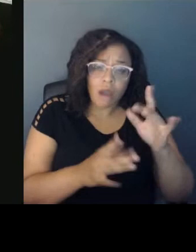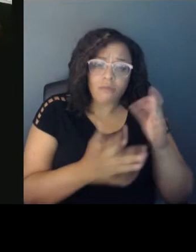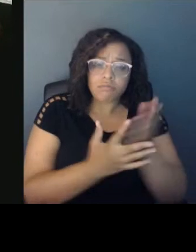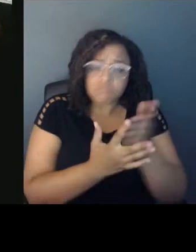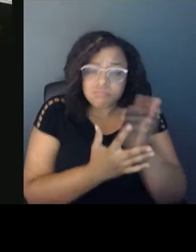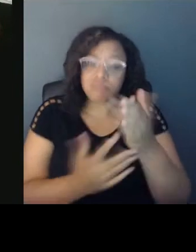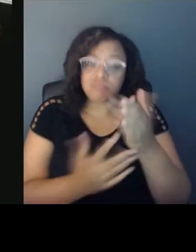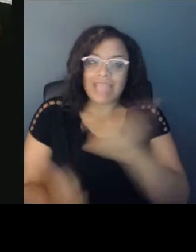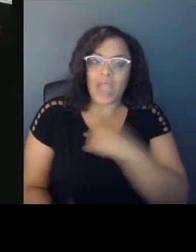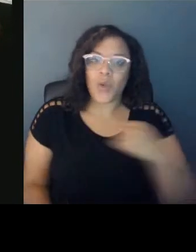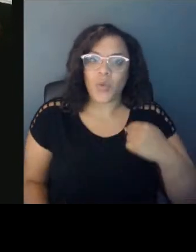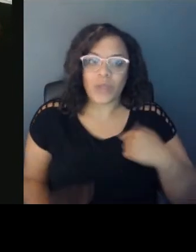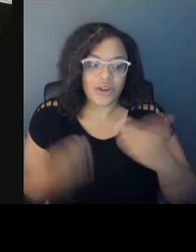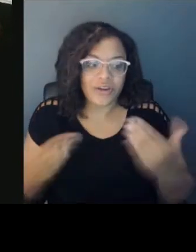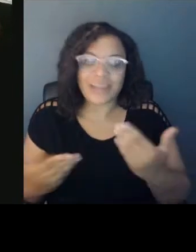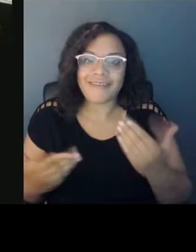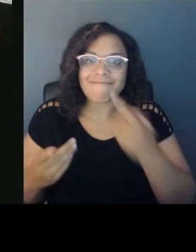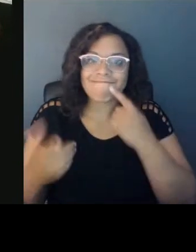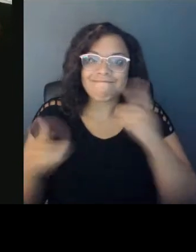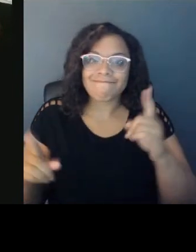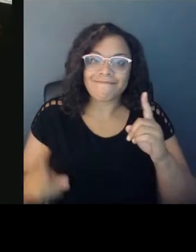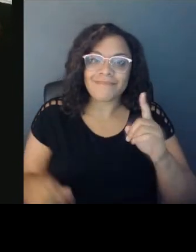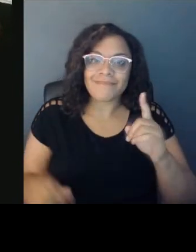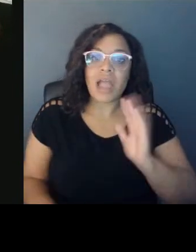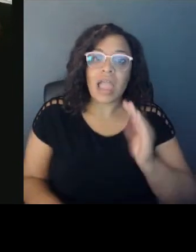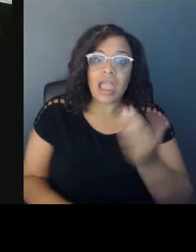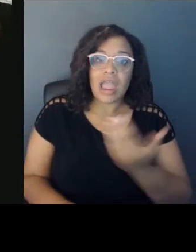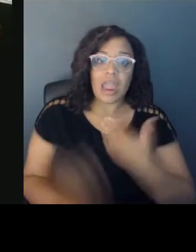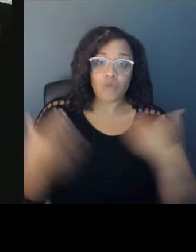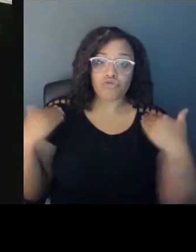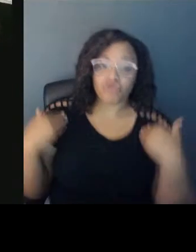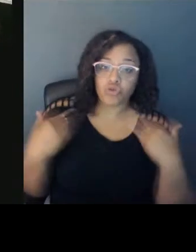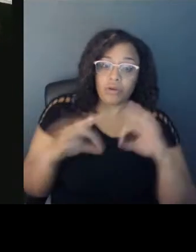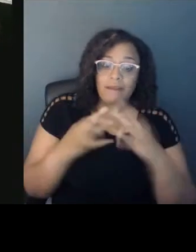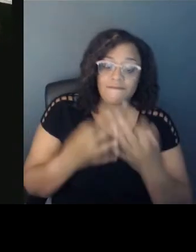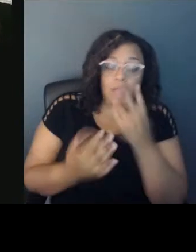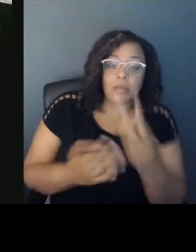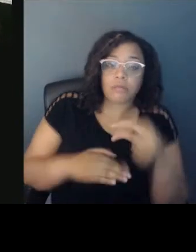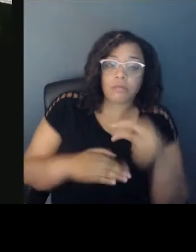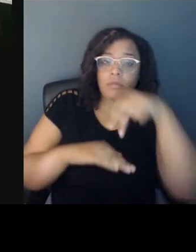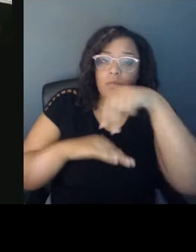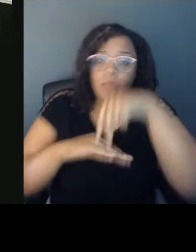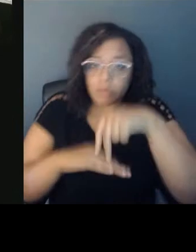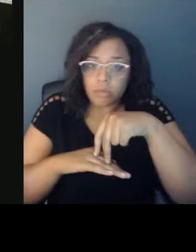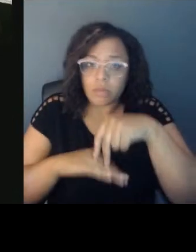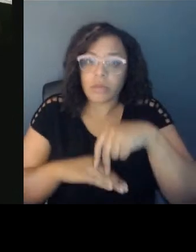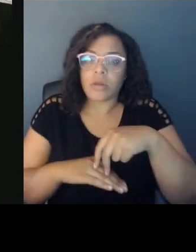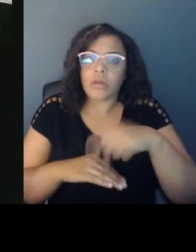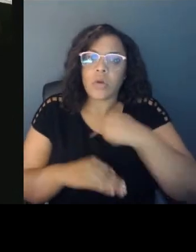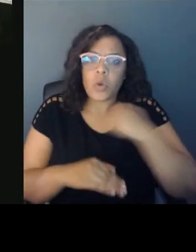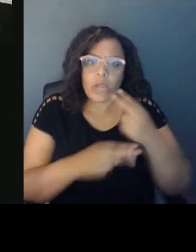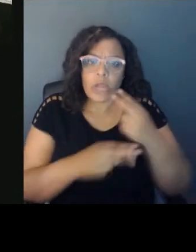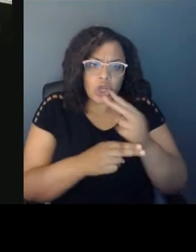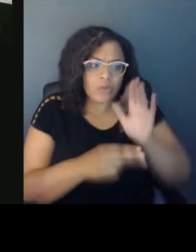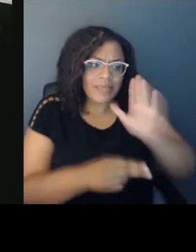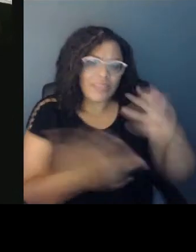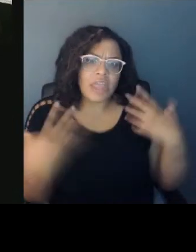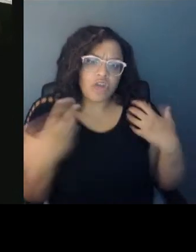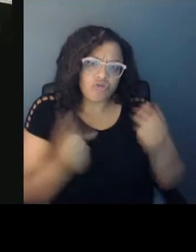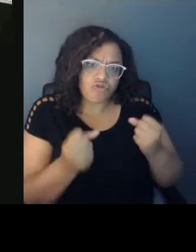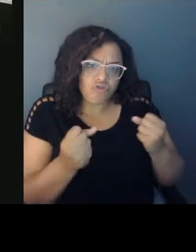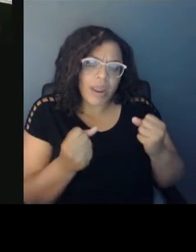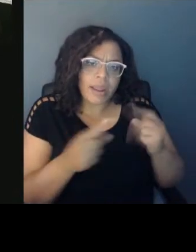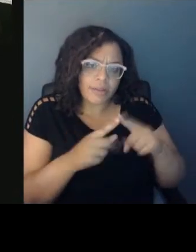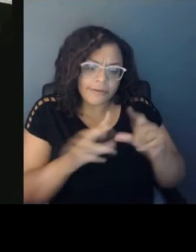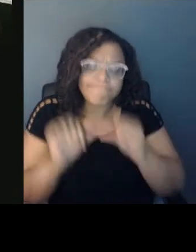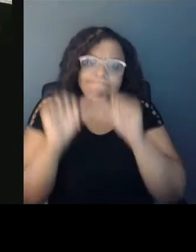And we stand on the shoulders of those who come before us and drawing on that kind of reservoir of strength to try and